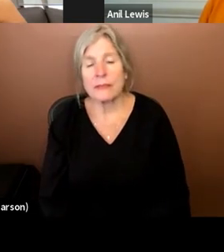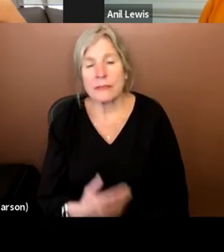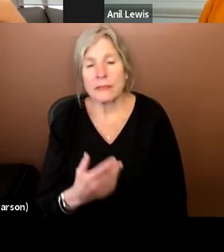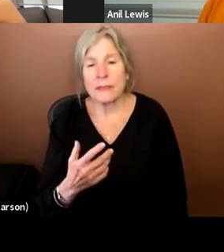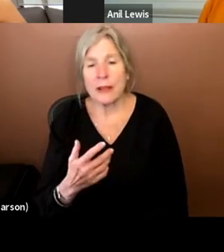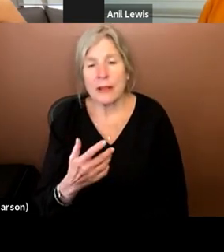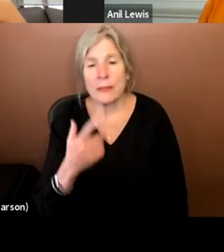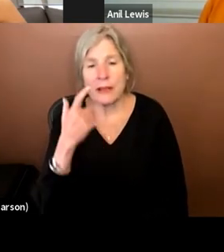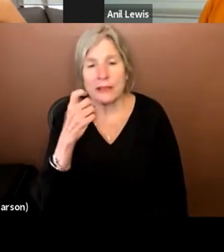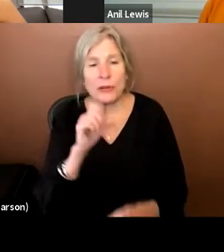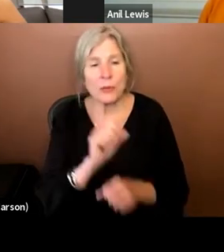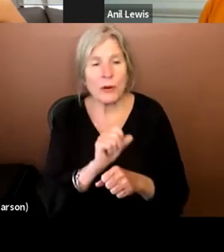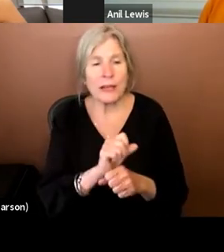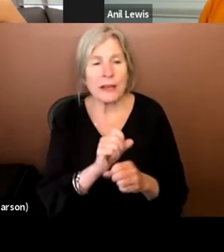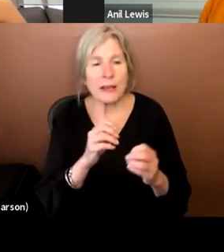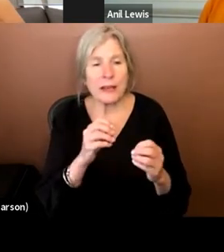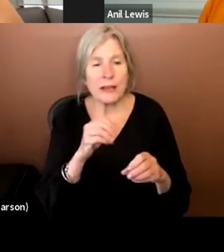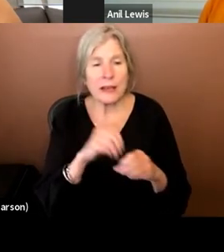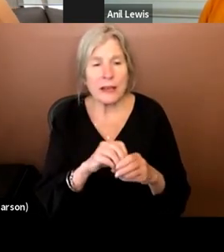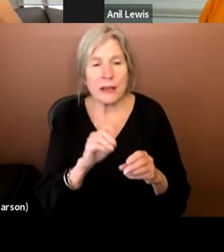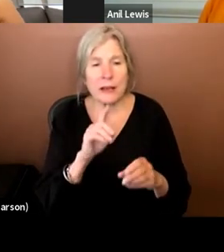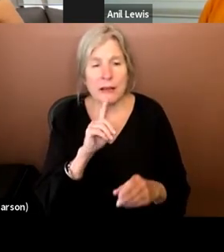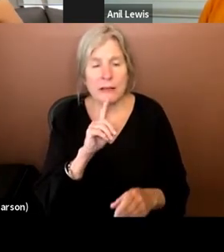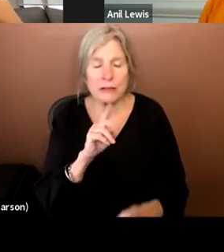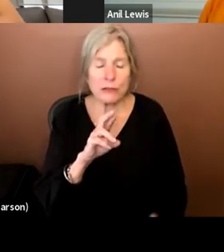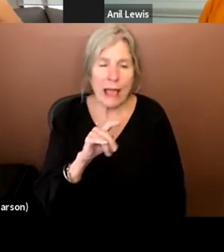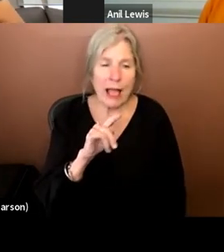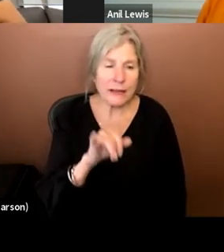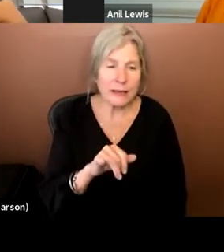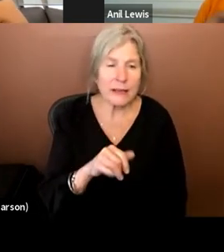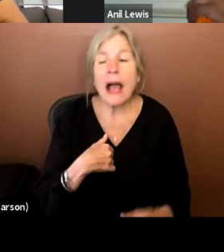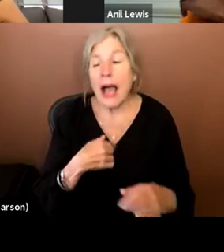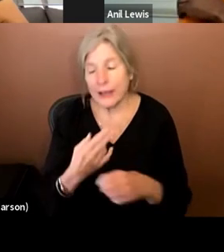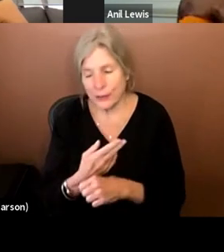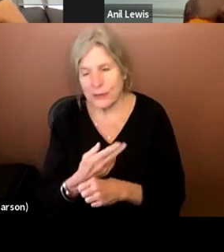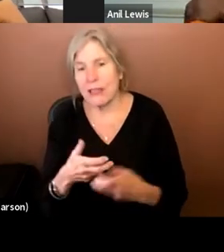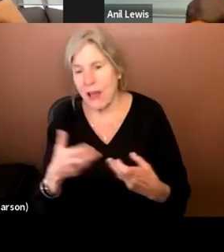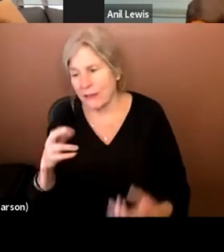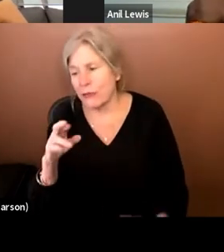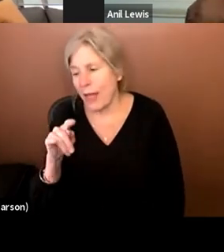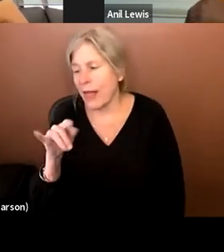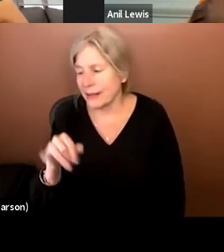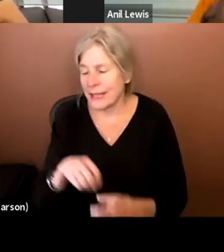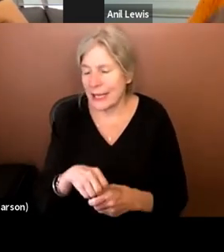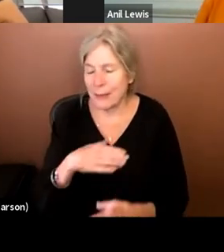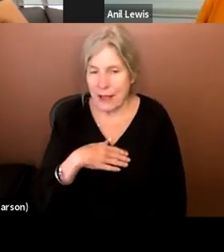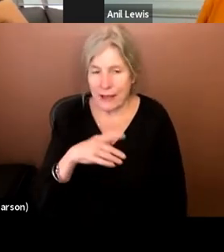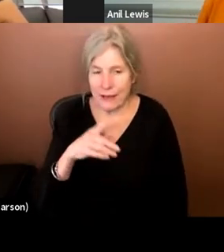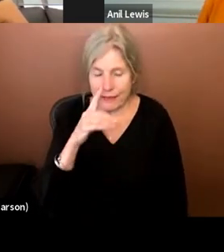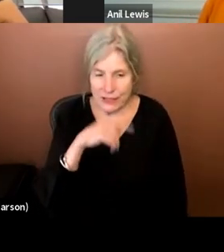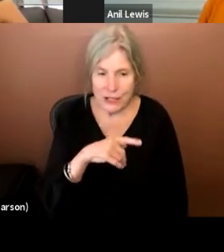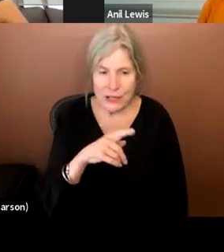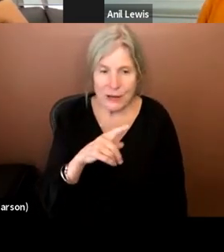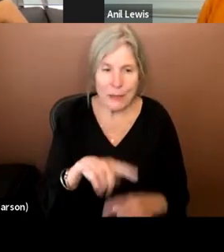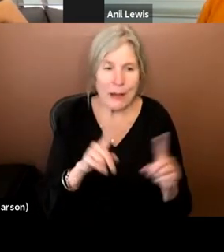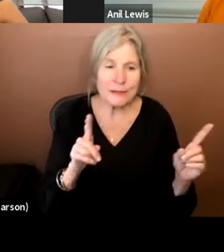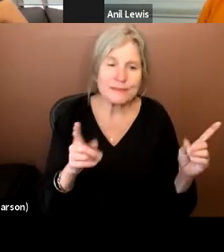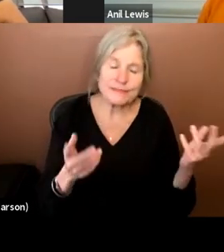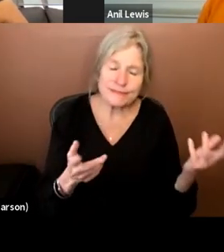reality context? I definitely use a lot of reality in my fiction, but I,